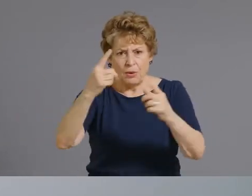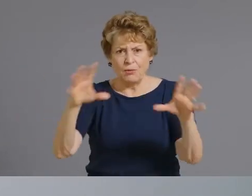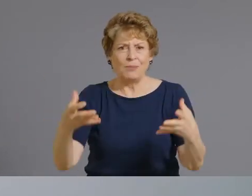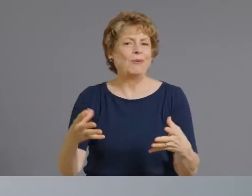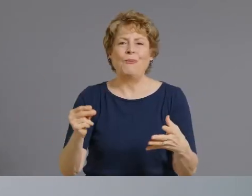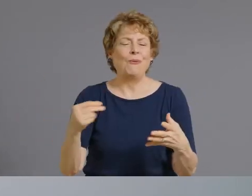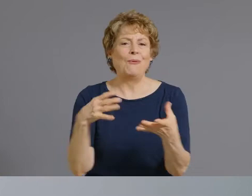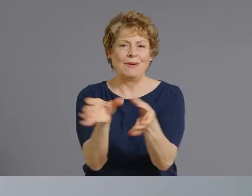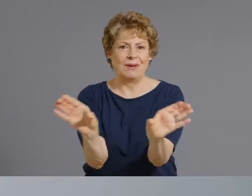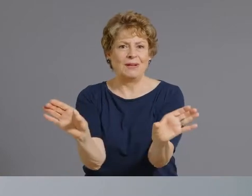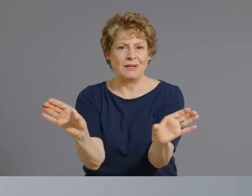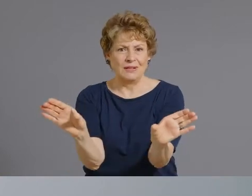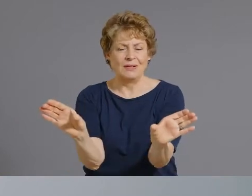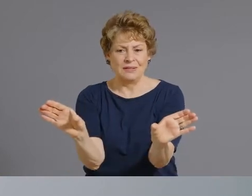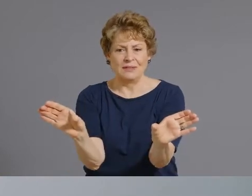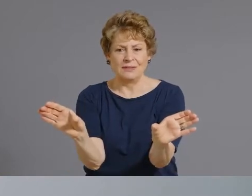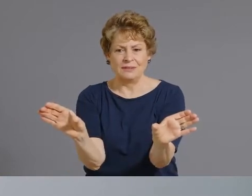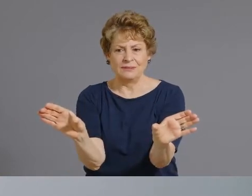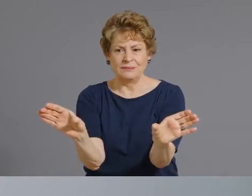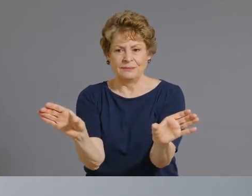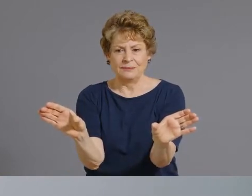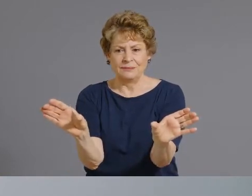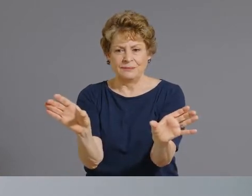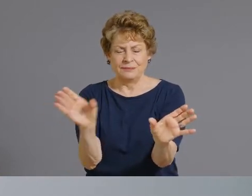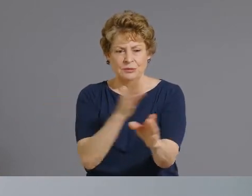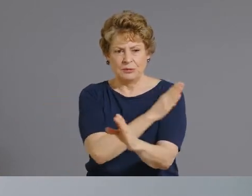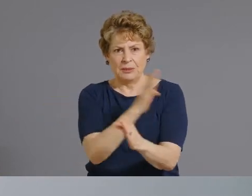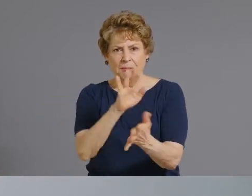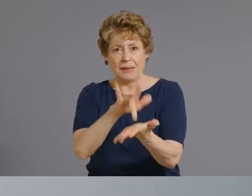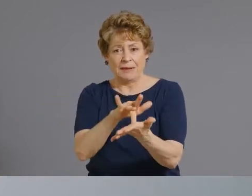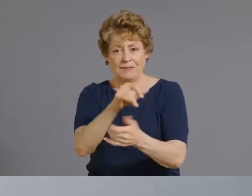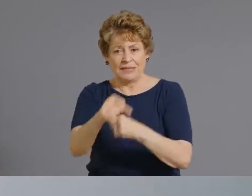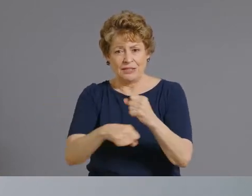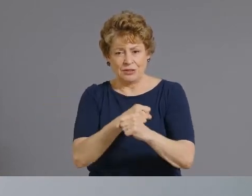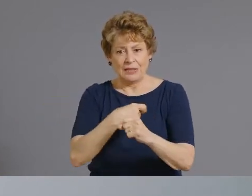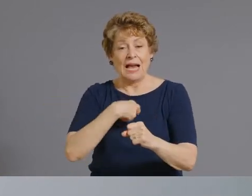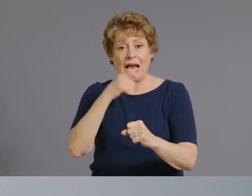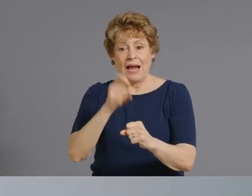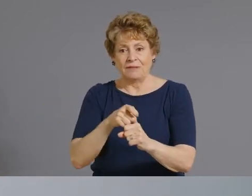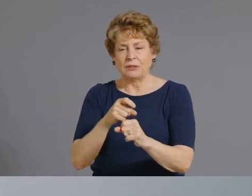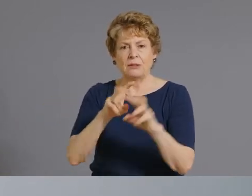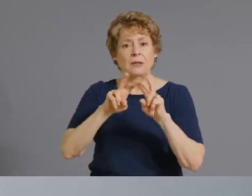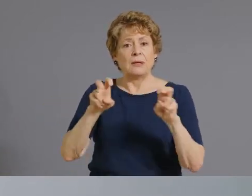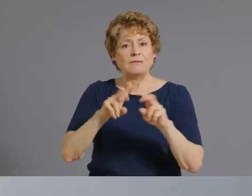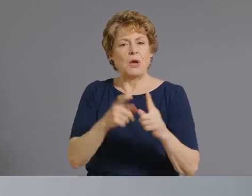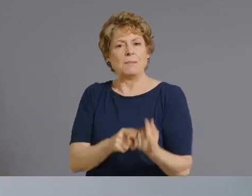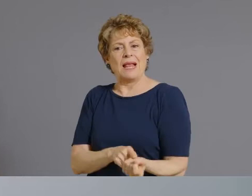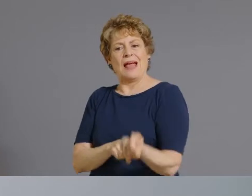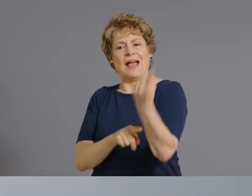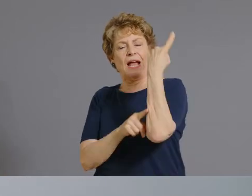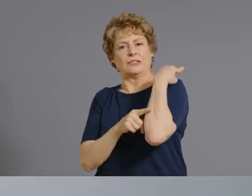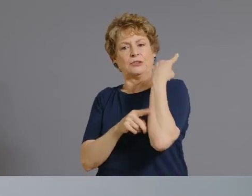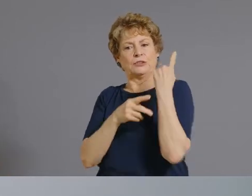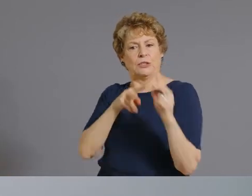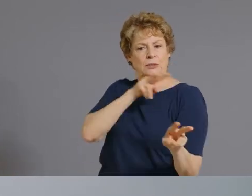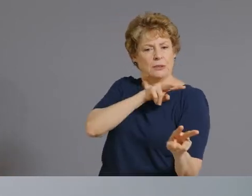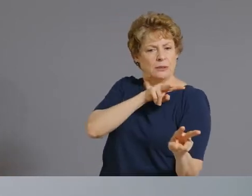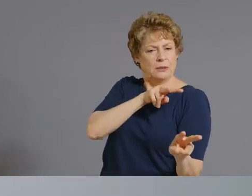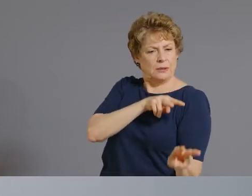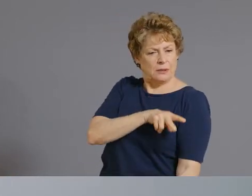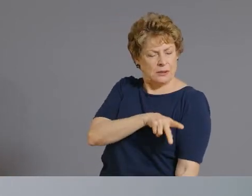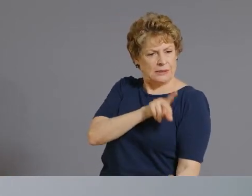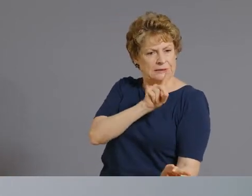you will see us doing the cleanup from the year before because we consider that data complete um i i think with